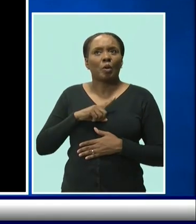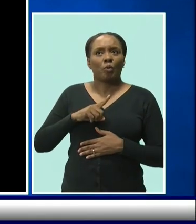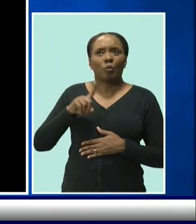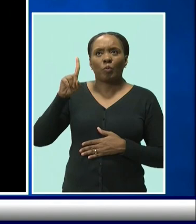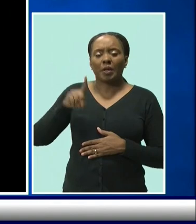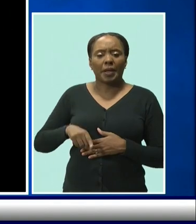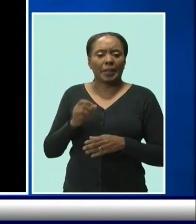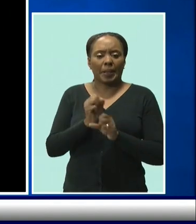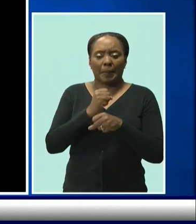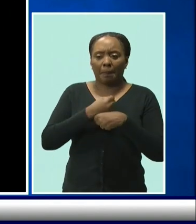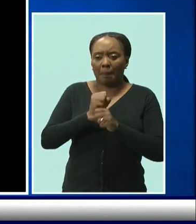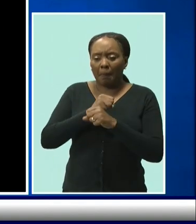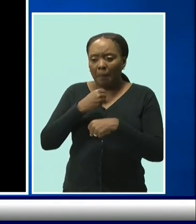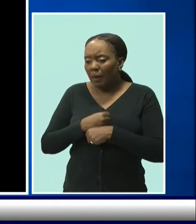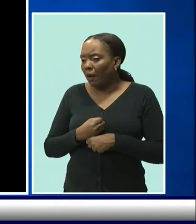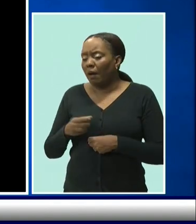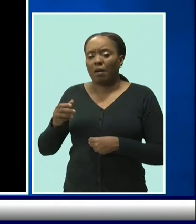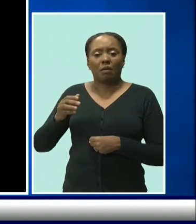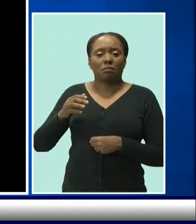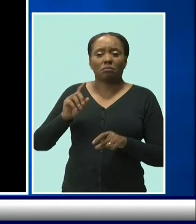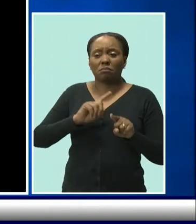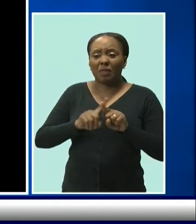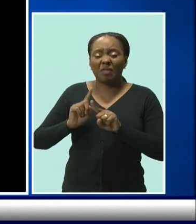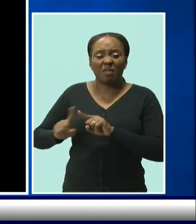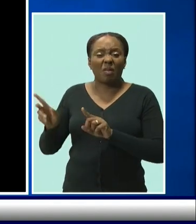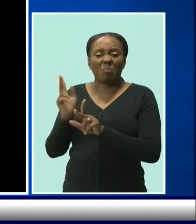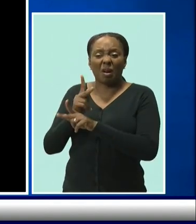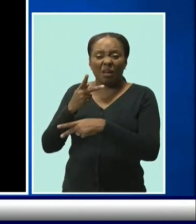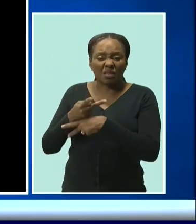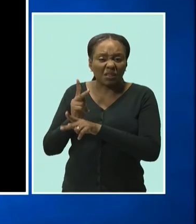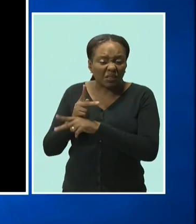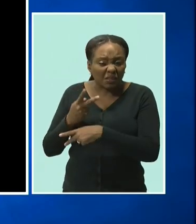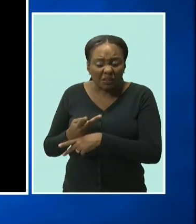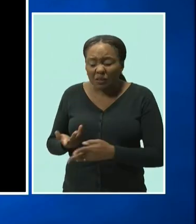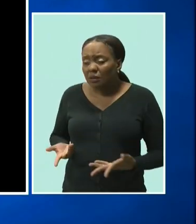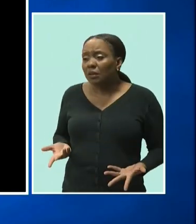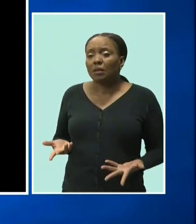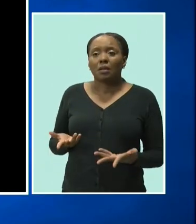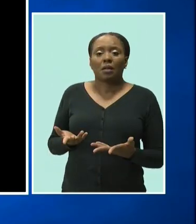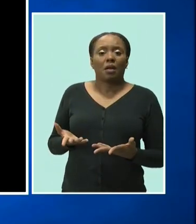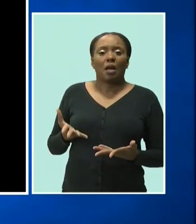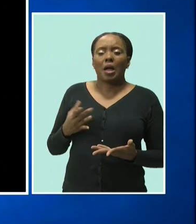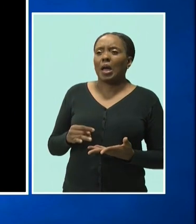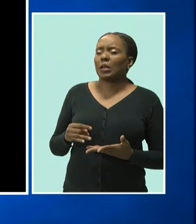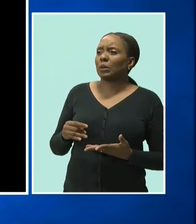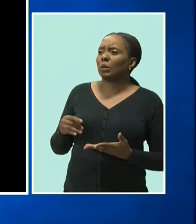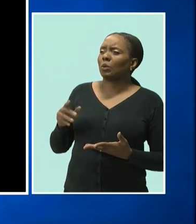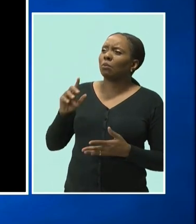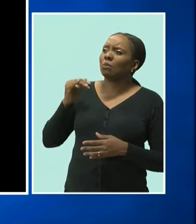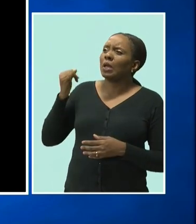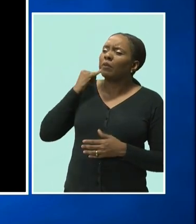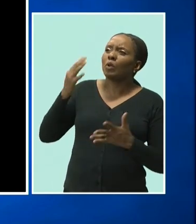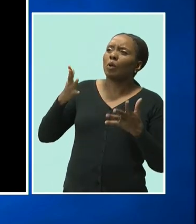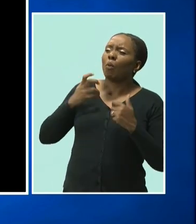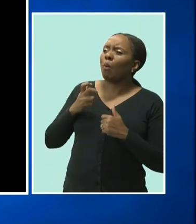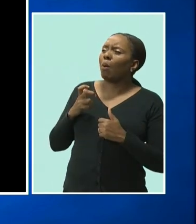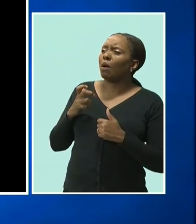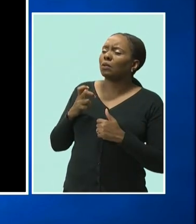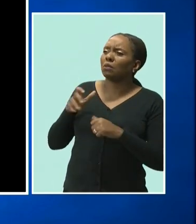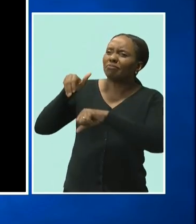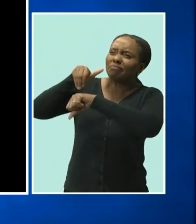manufacturing production, maybe in the very market where you want to sell so you can save some money.